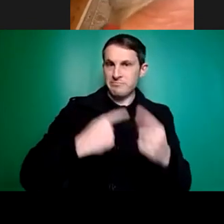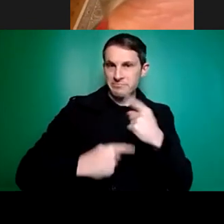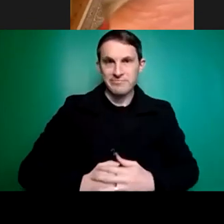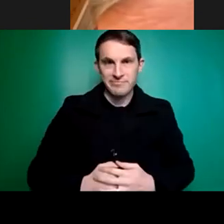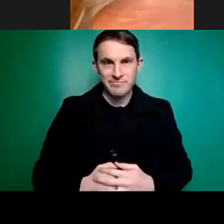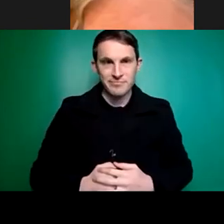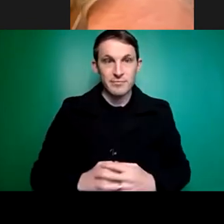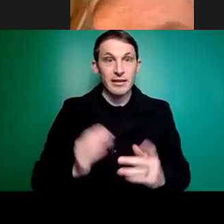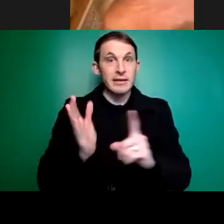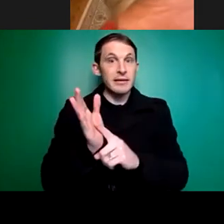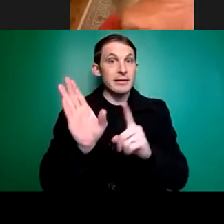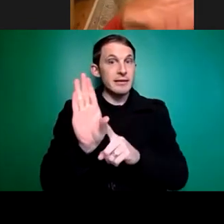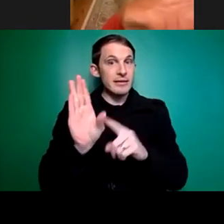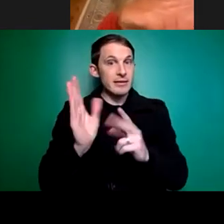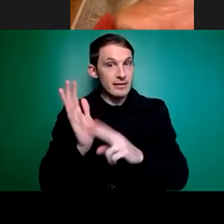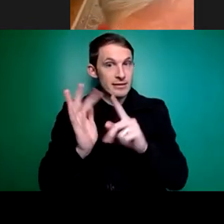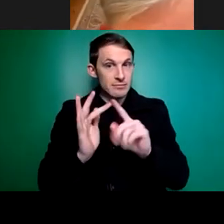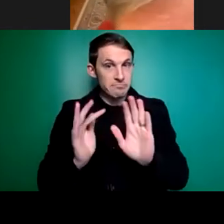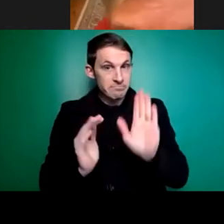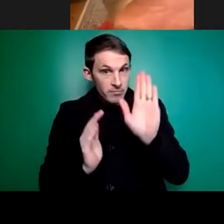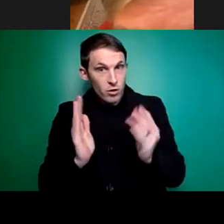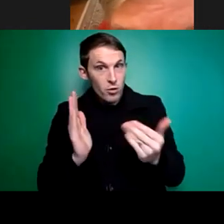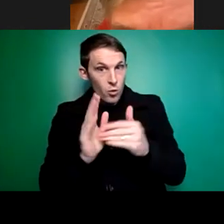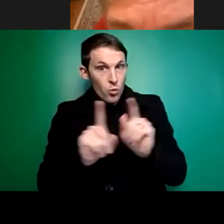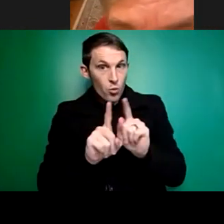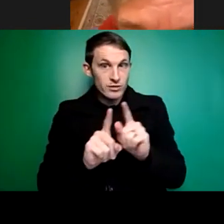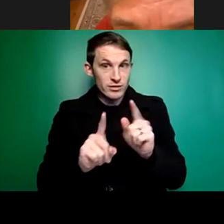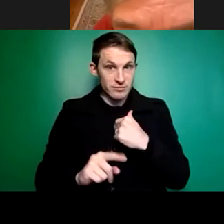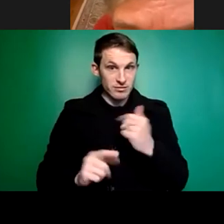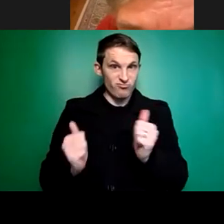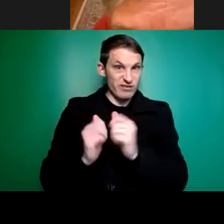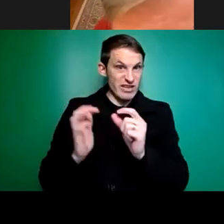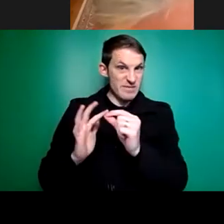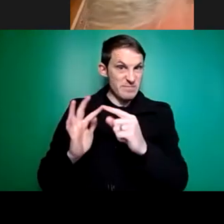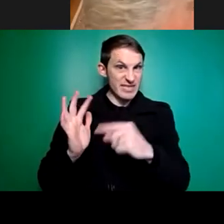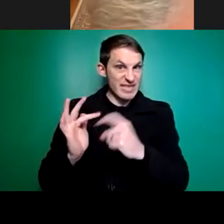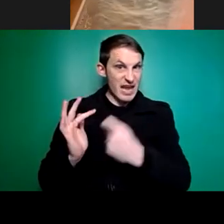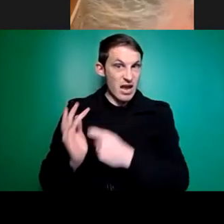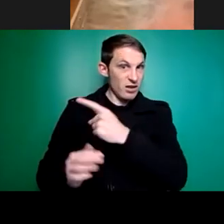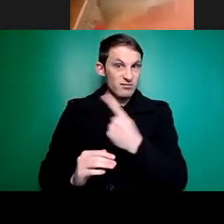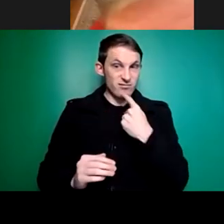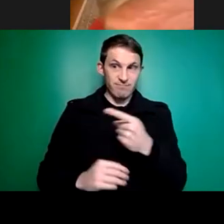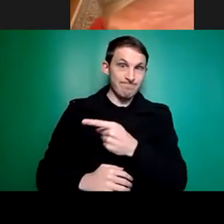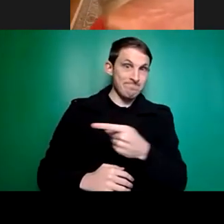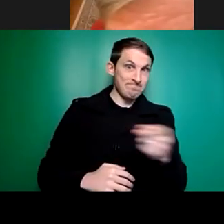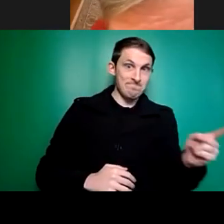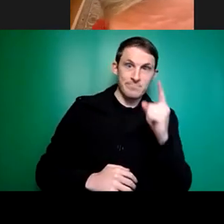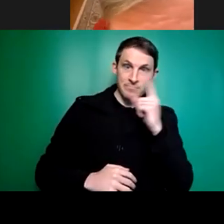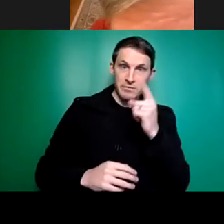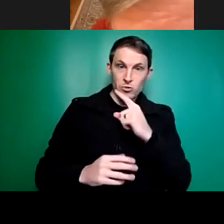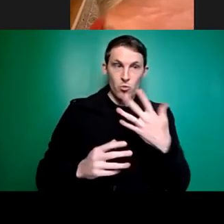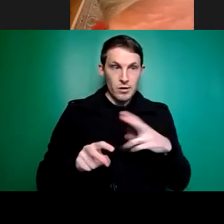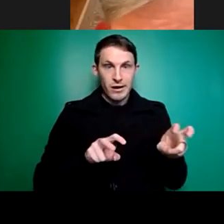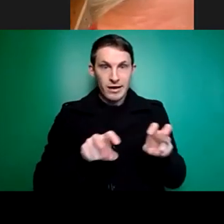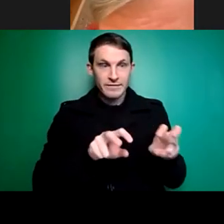also, as Peter's mentioned a couple of times, there are very long waiting times for access